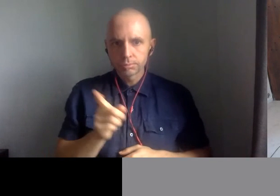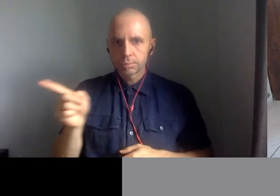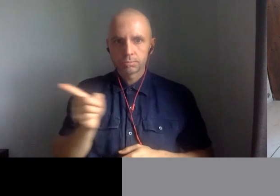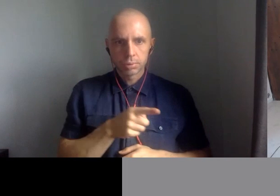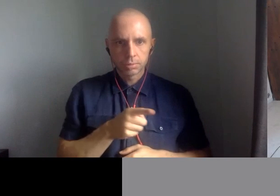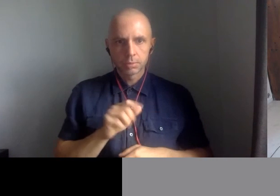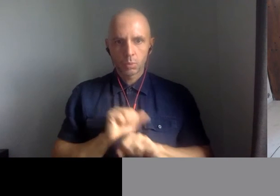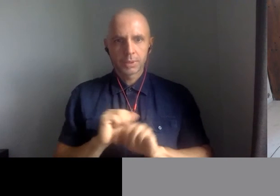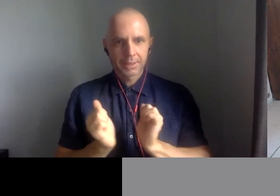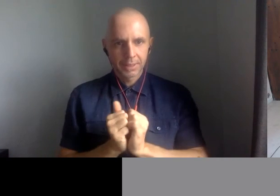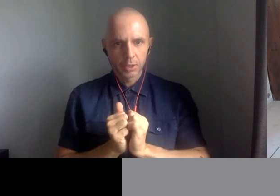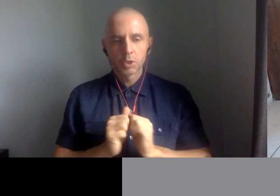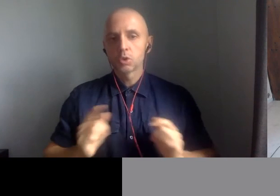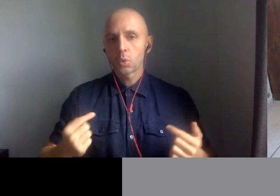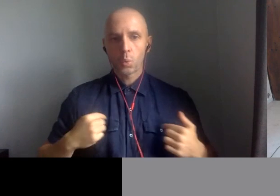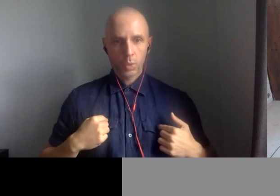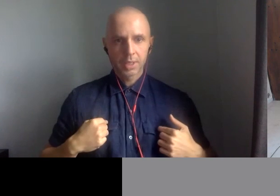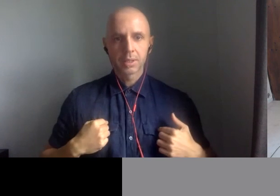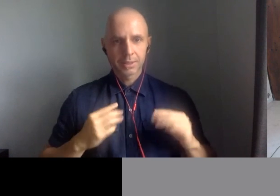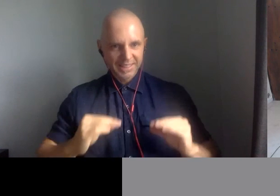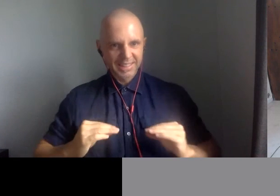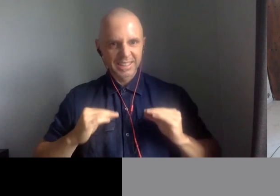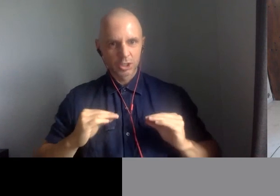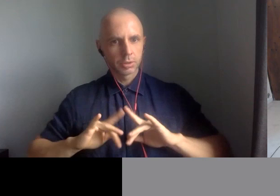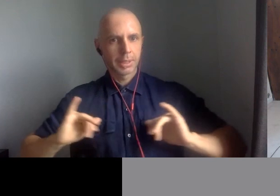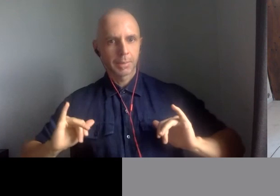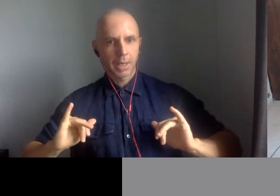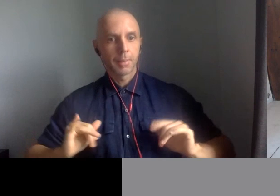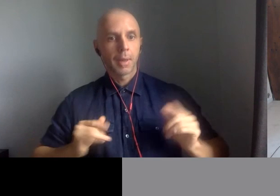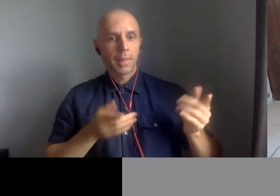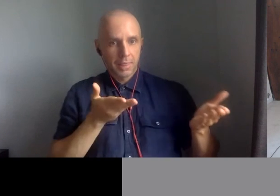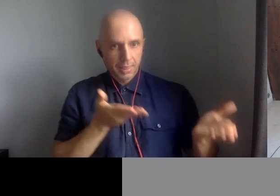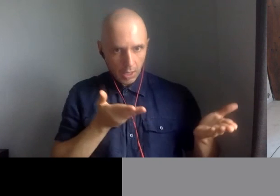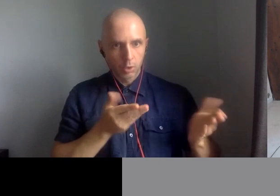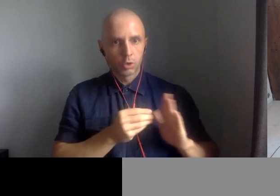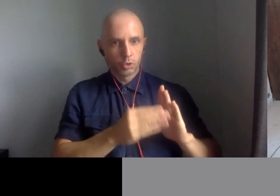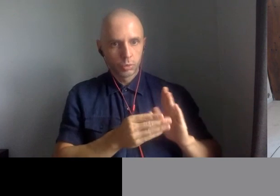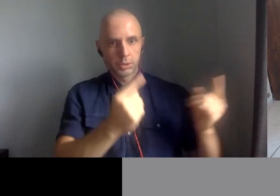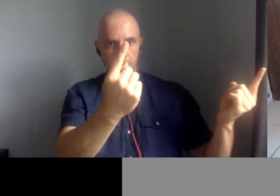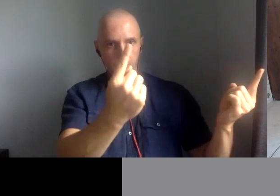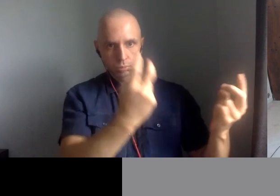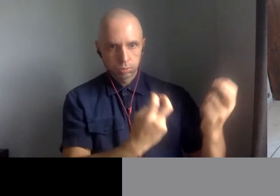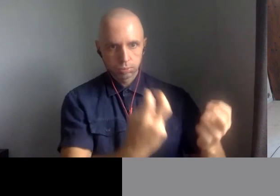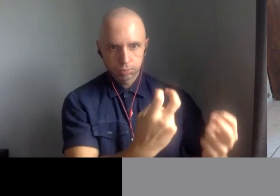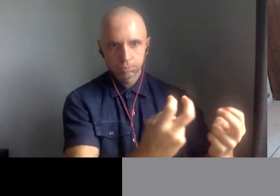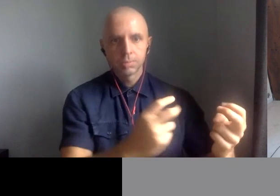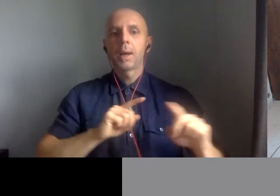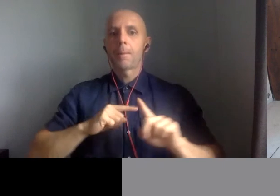at the same time, so in synchronicity rather than asynchronously. And that's going to change.